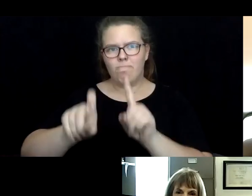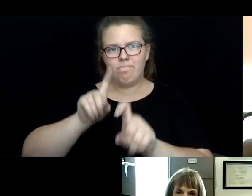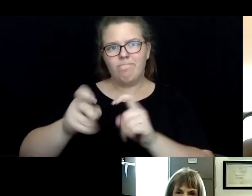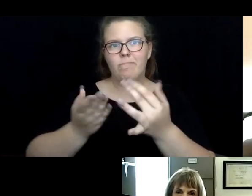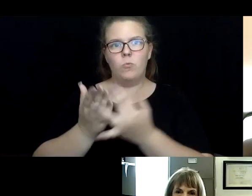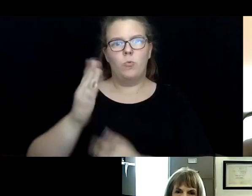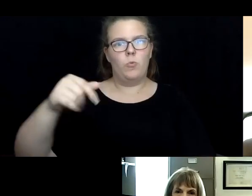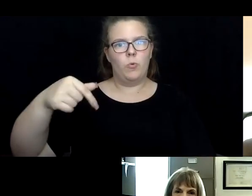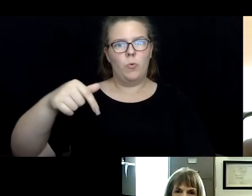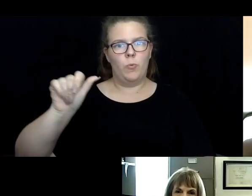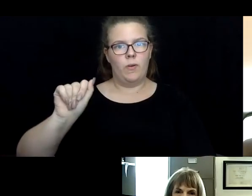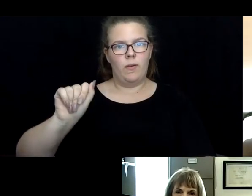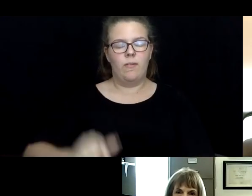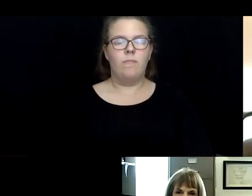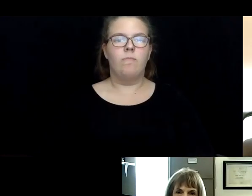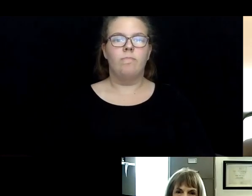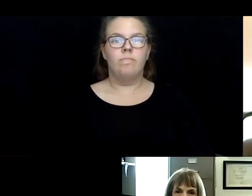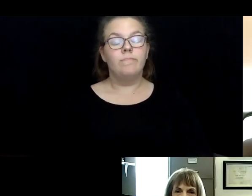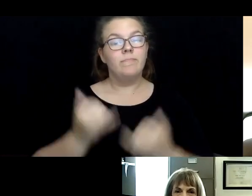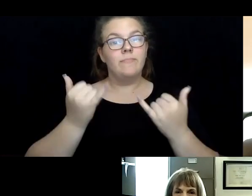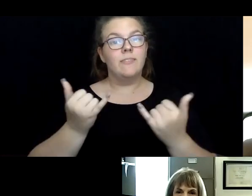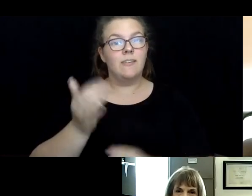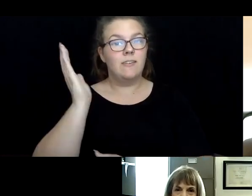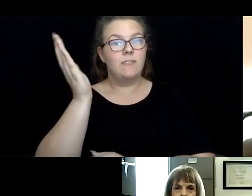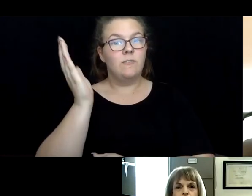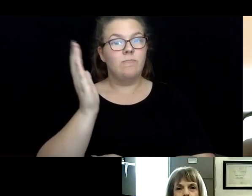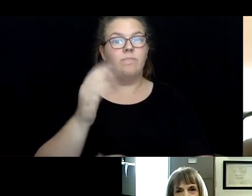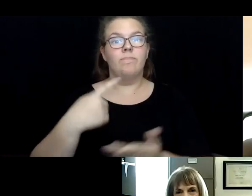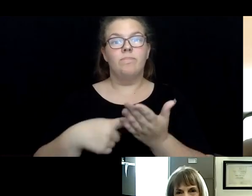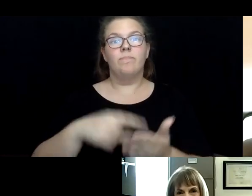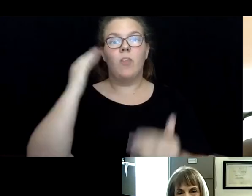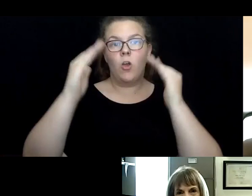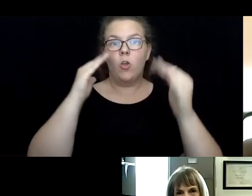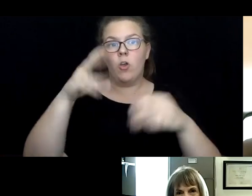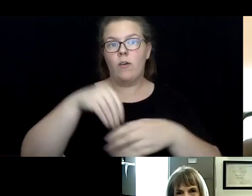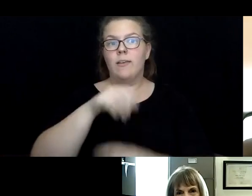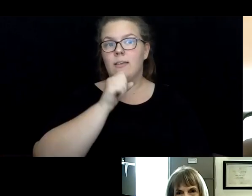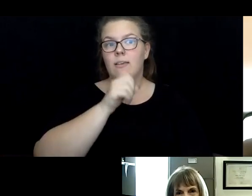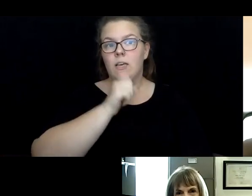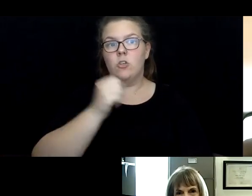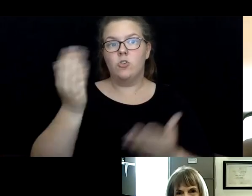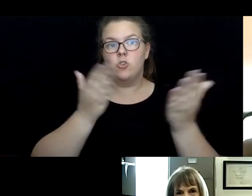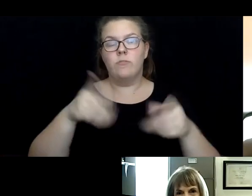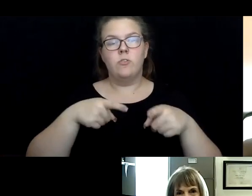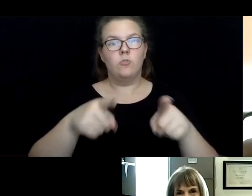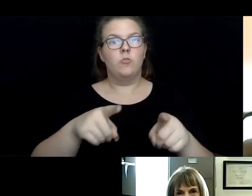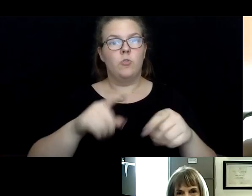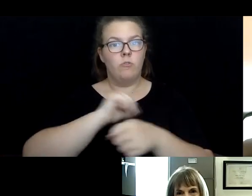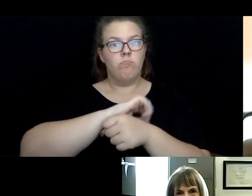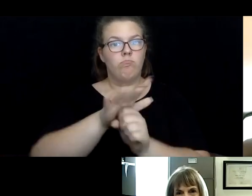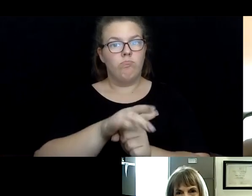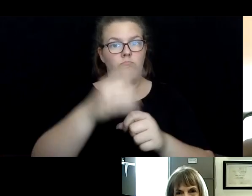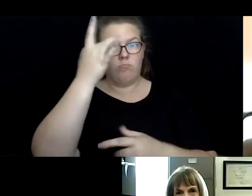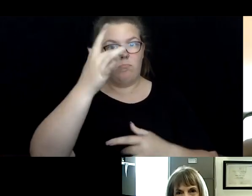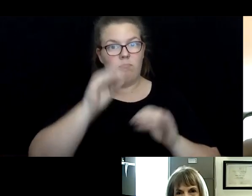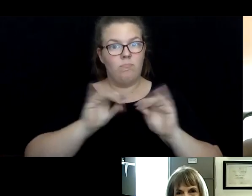&A. So today's webinar is Adults and Aging Services During the COVID-19 Pandemic, and we